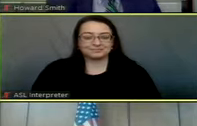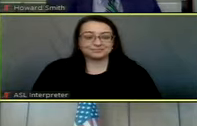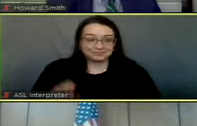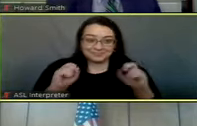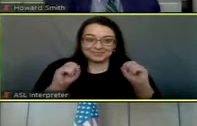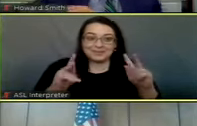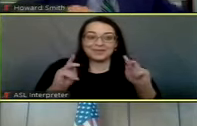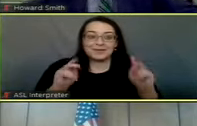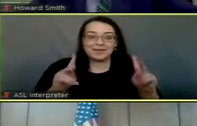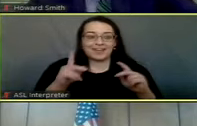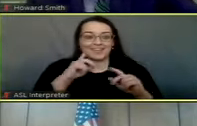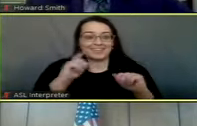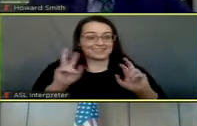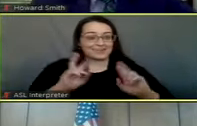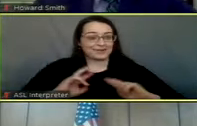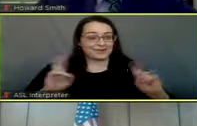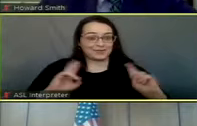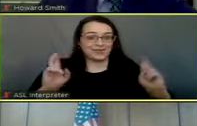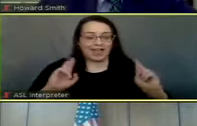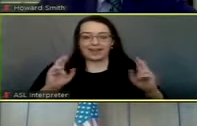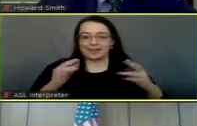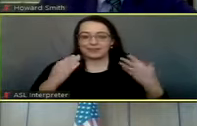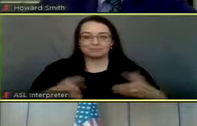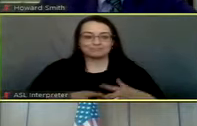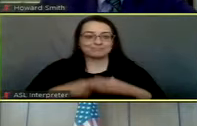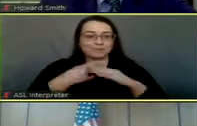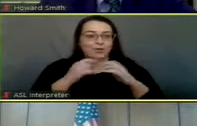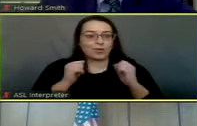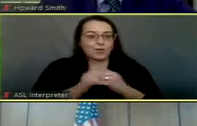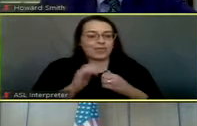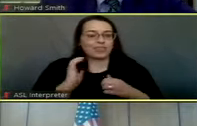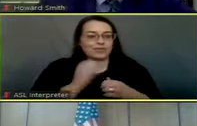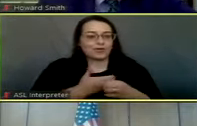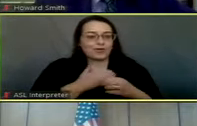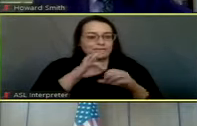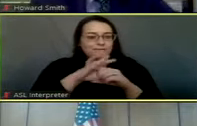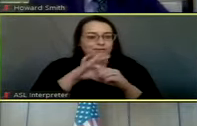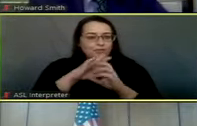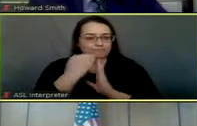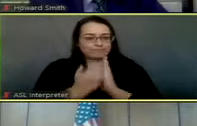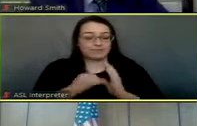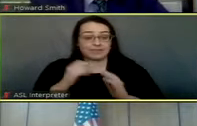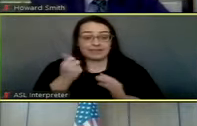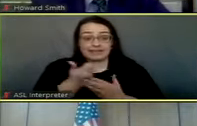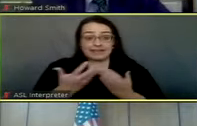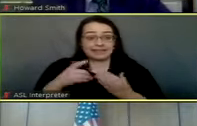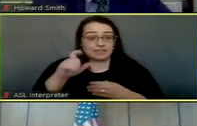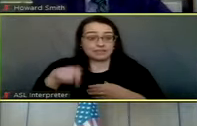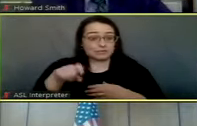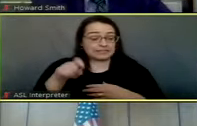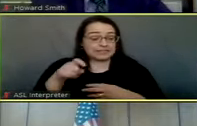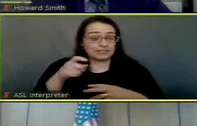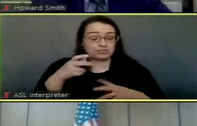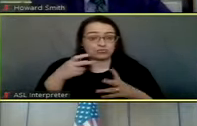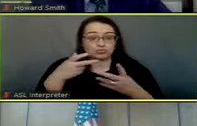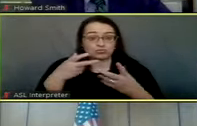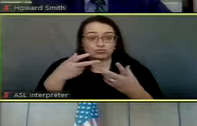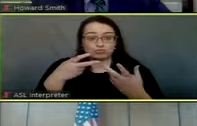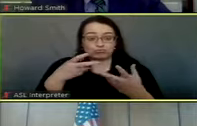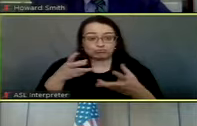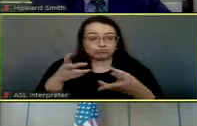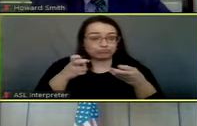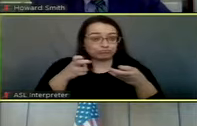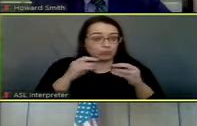Okay. I think we're ready to pick back up with the consent agenda. Anything on there, council, that needs to come off for questions or discussion?